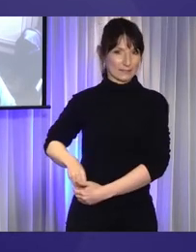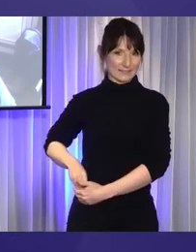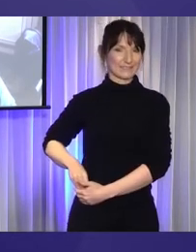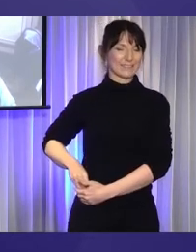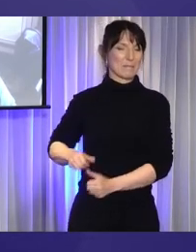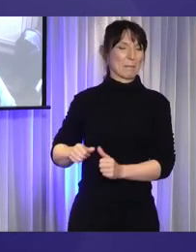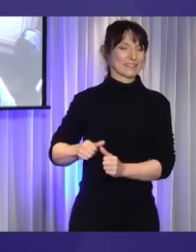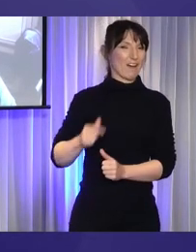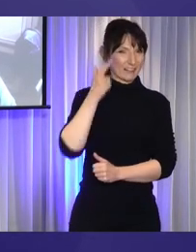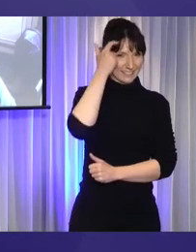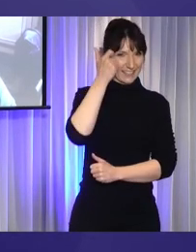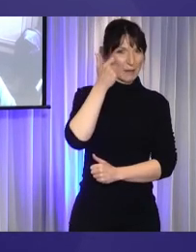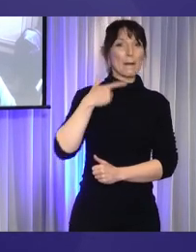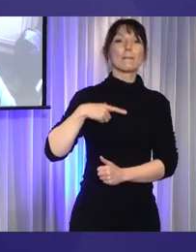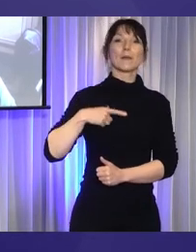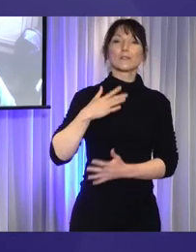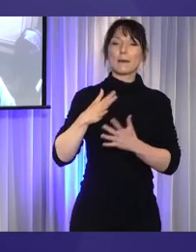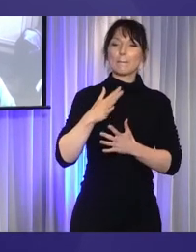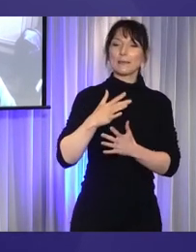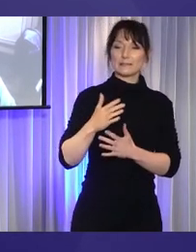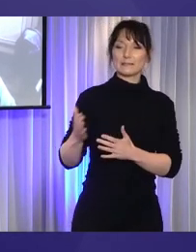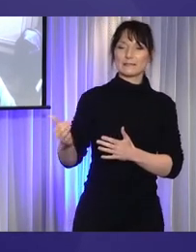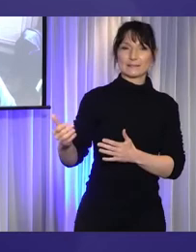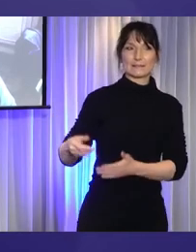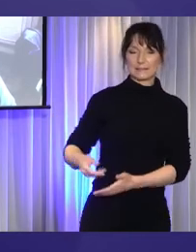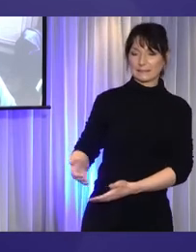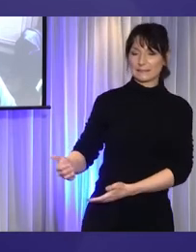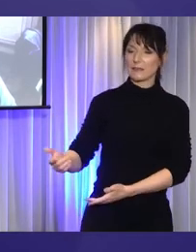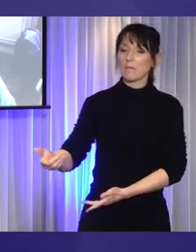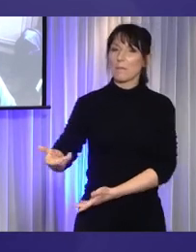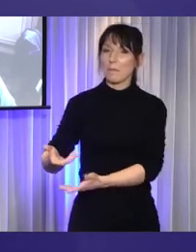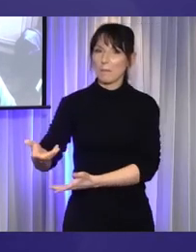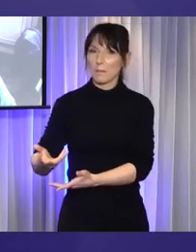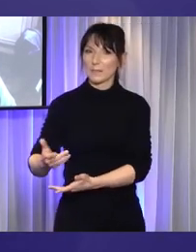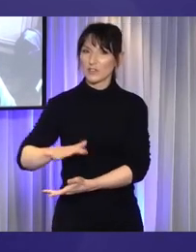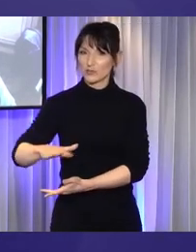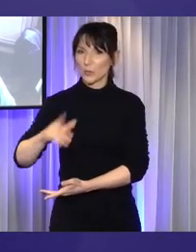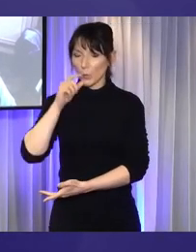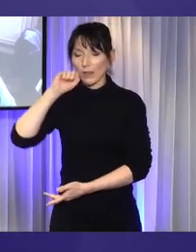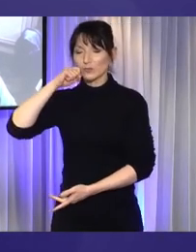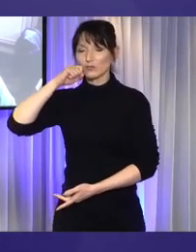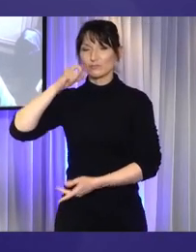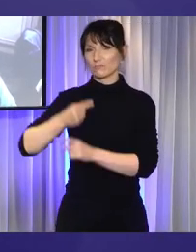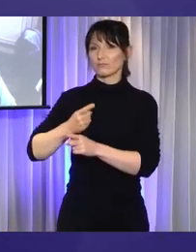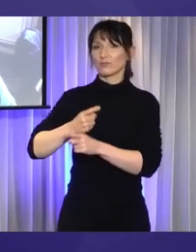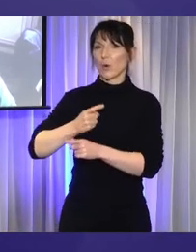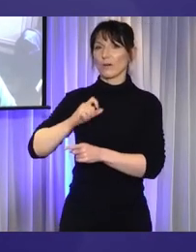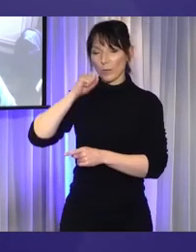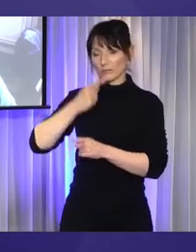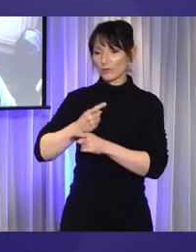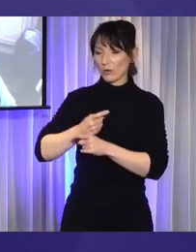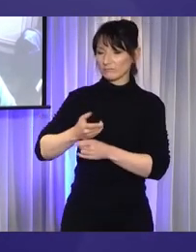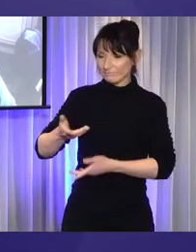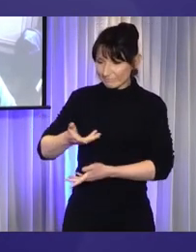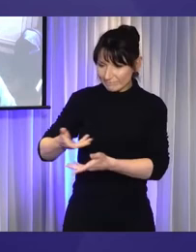to entice a kid to come and talk to you for the two minutes that it takes for people to